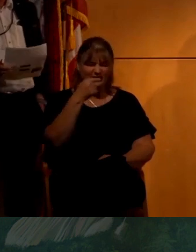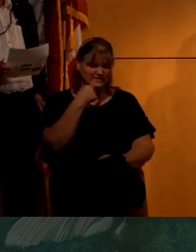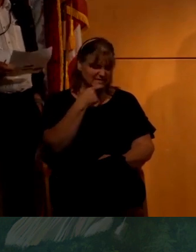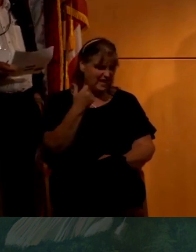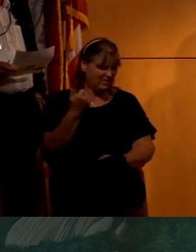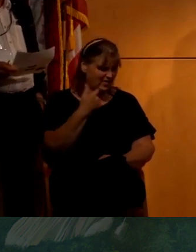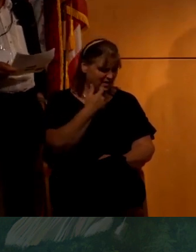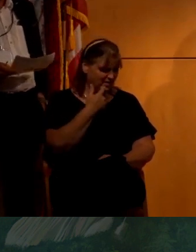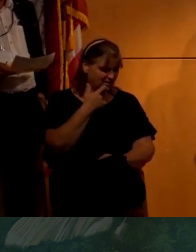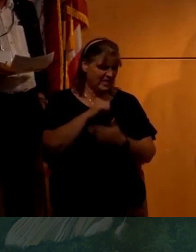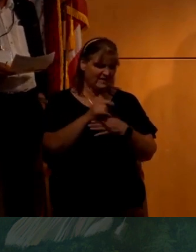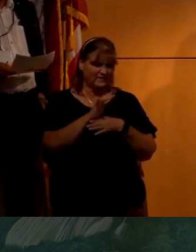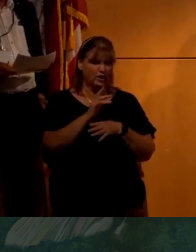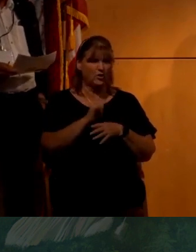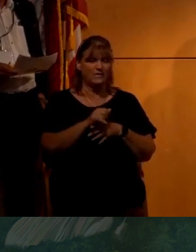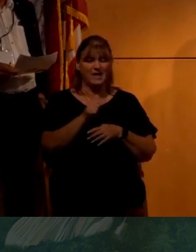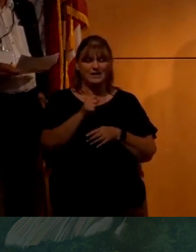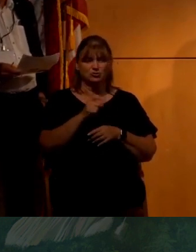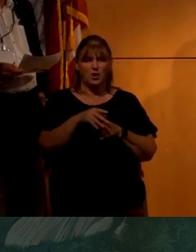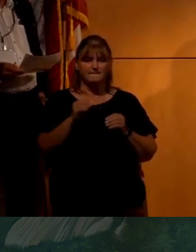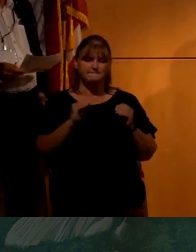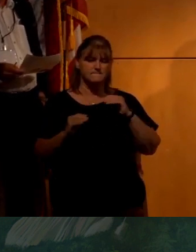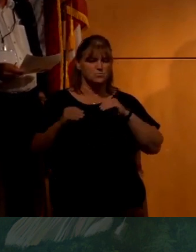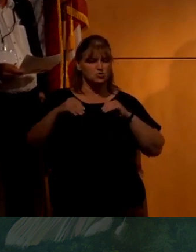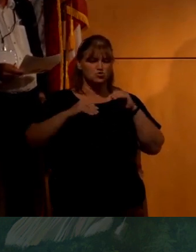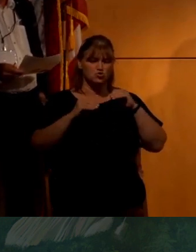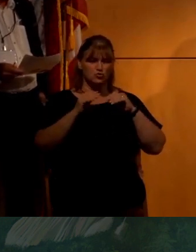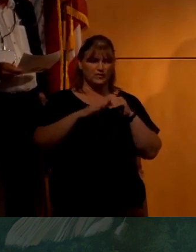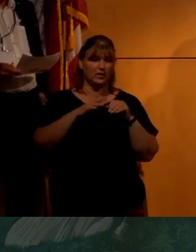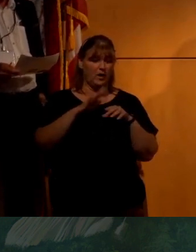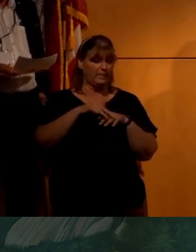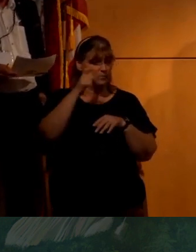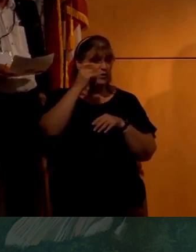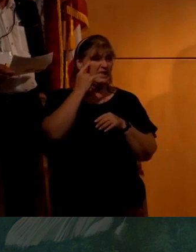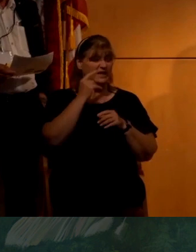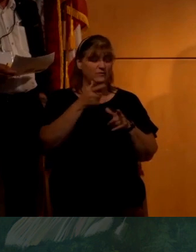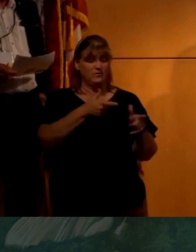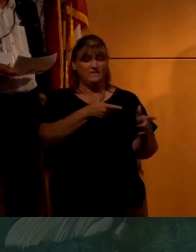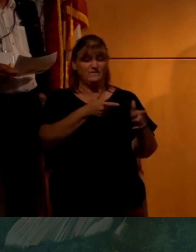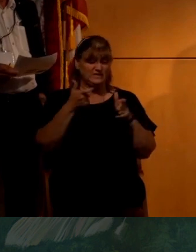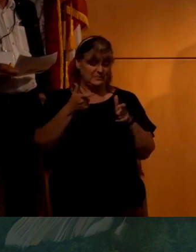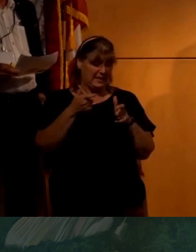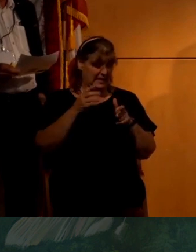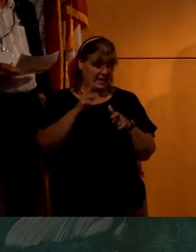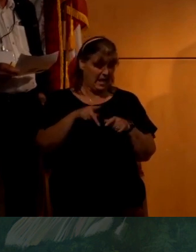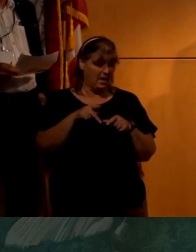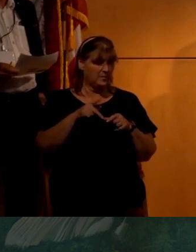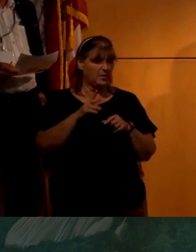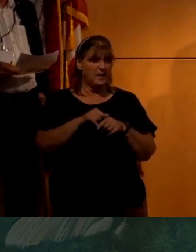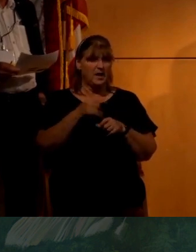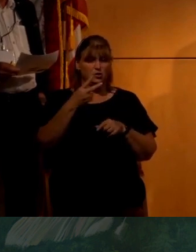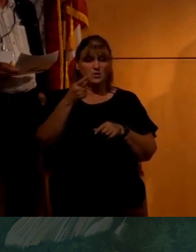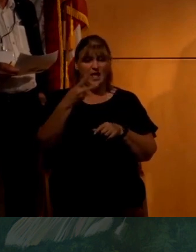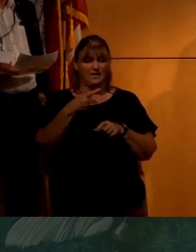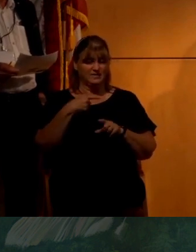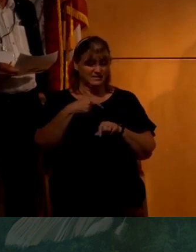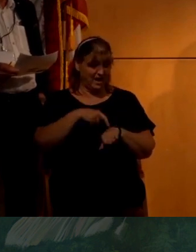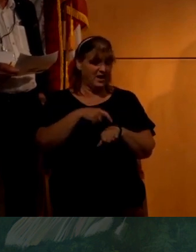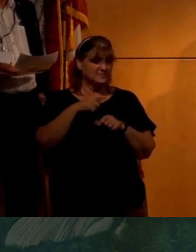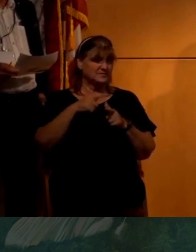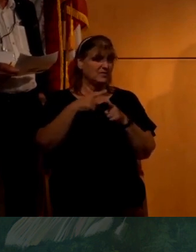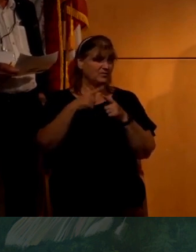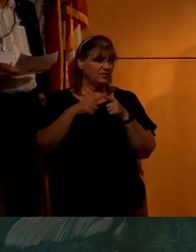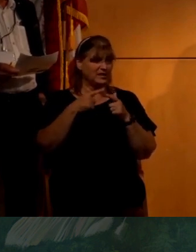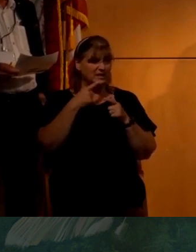they show a video of an astronaut moving around on the moon. And they say, if you speed it up, um, by two and a half times, you, or